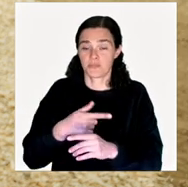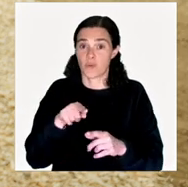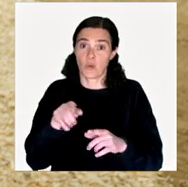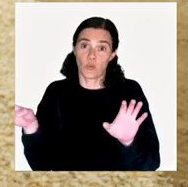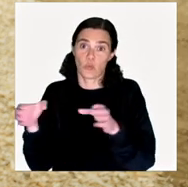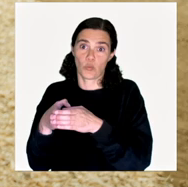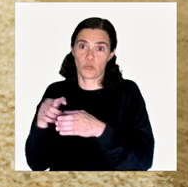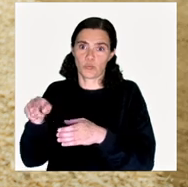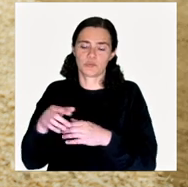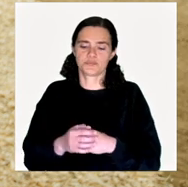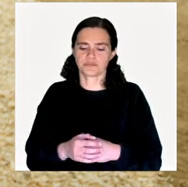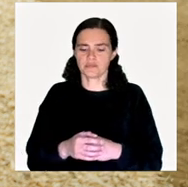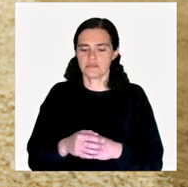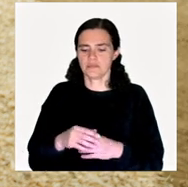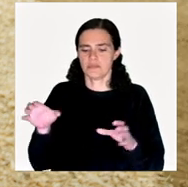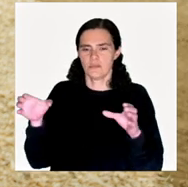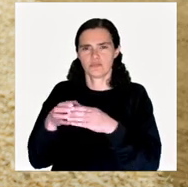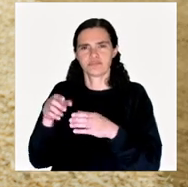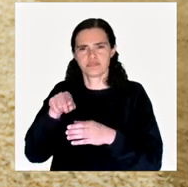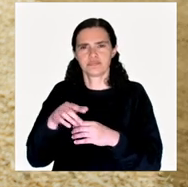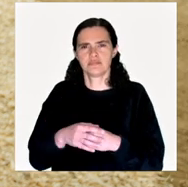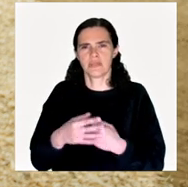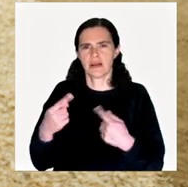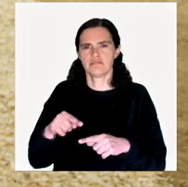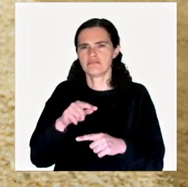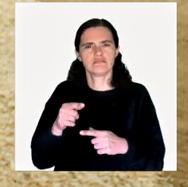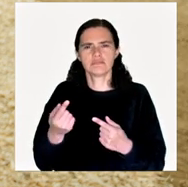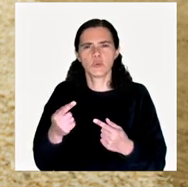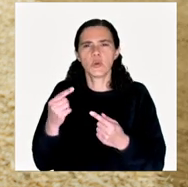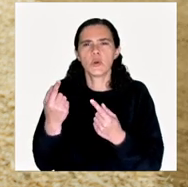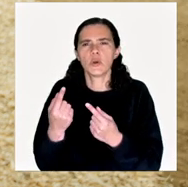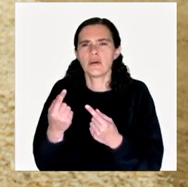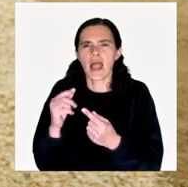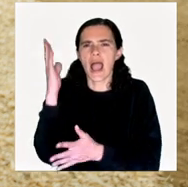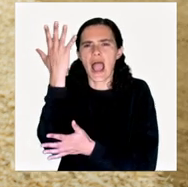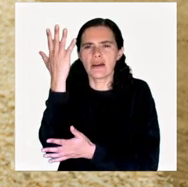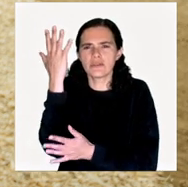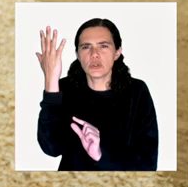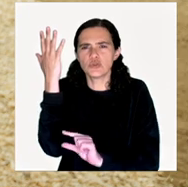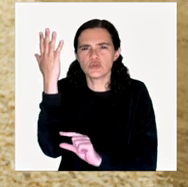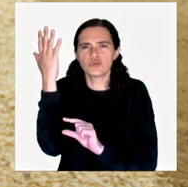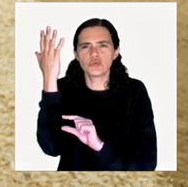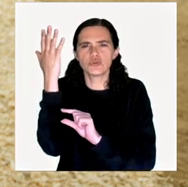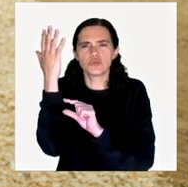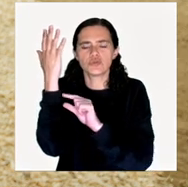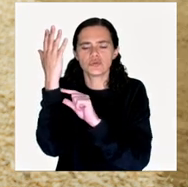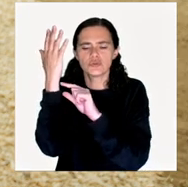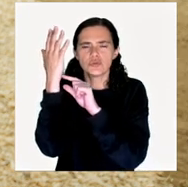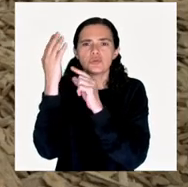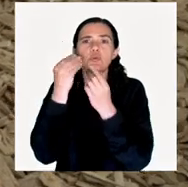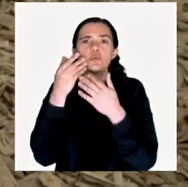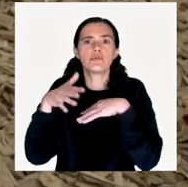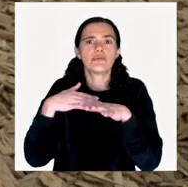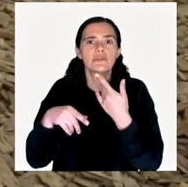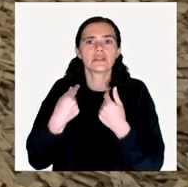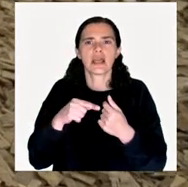And with a team, a team of assistants, every single part of the tree was cast